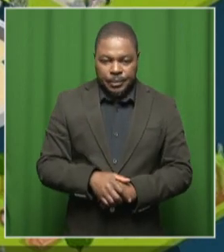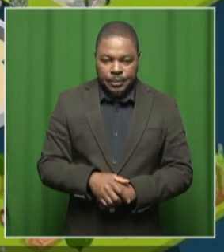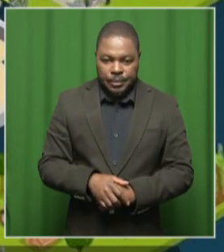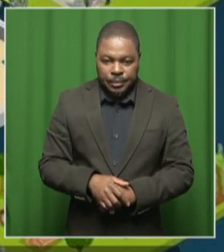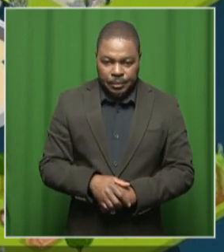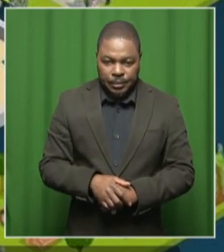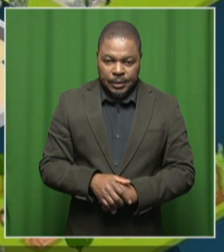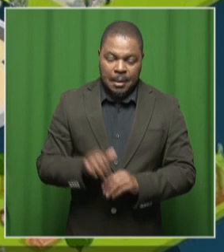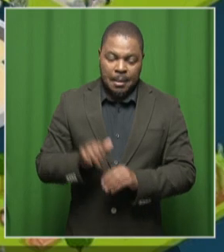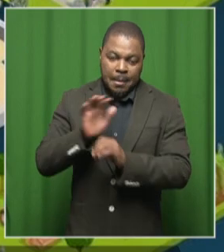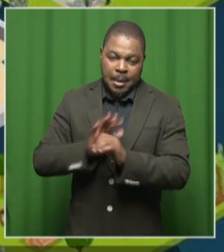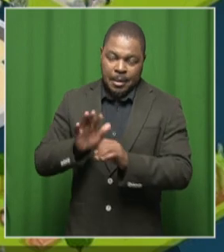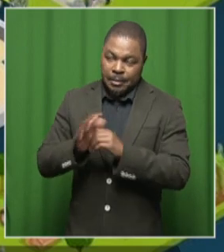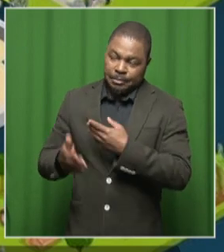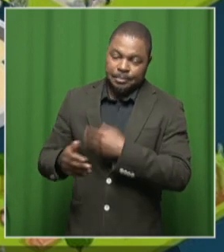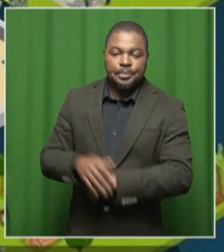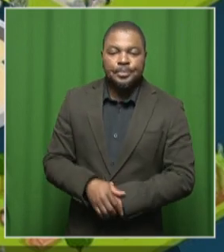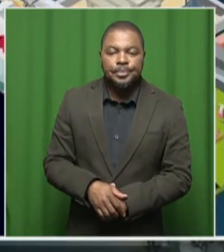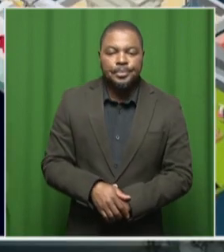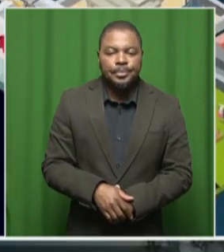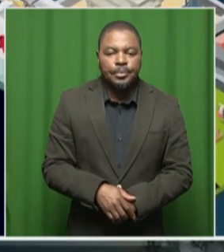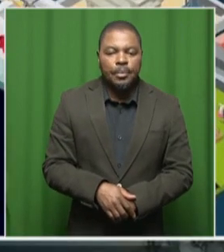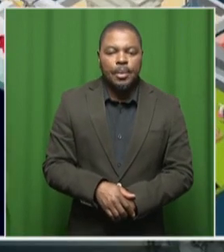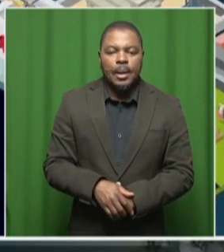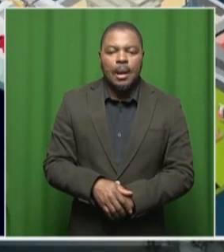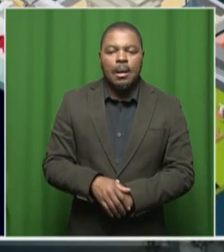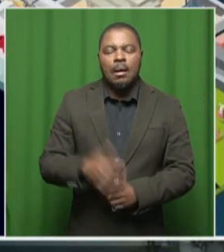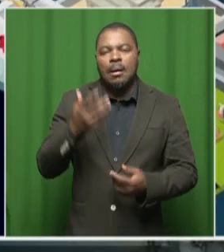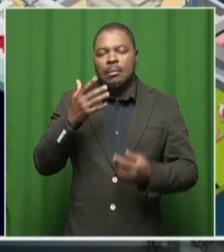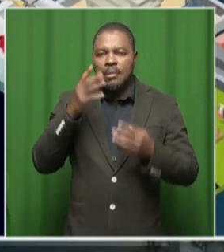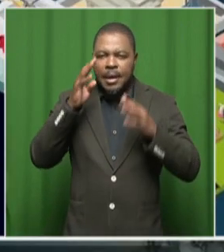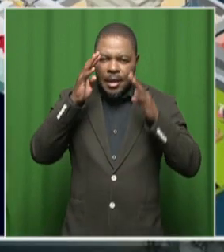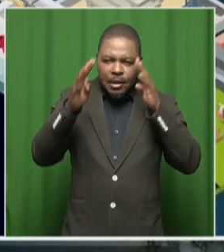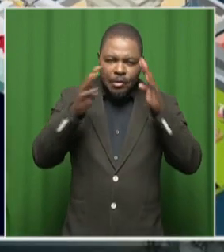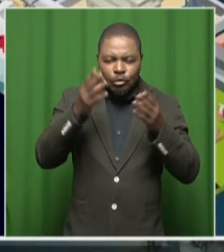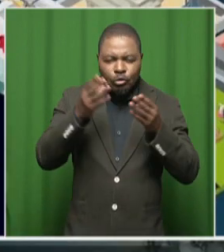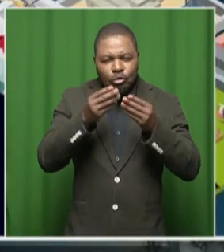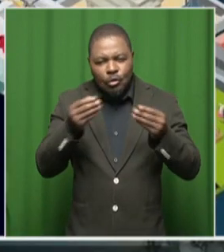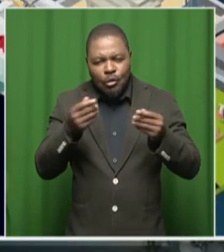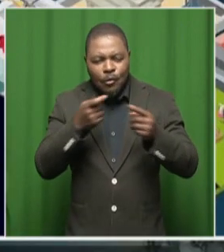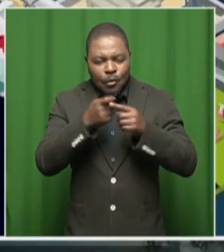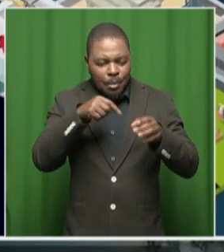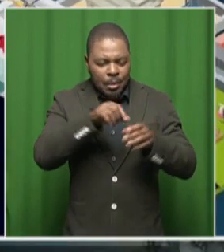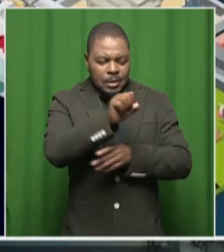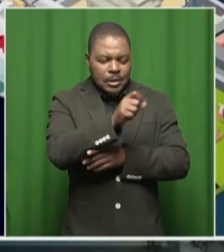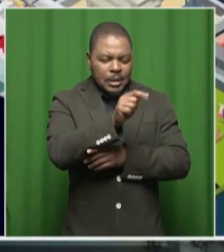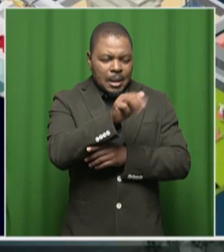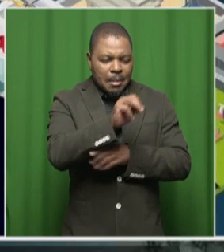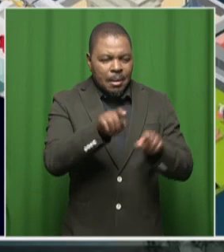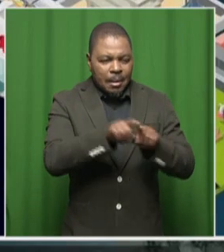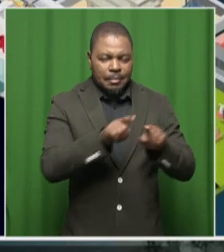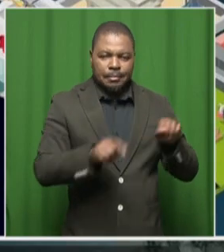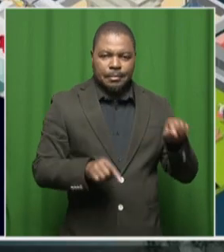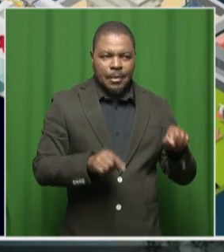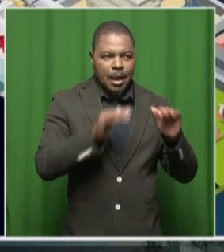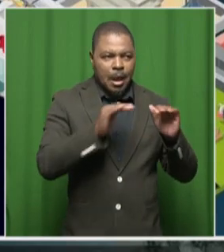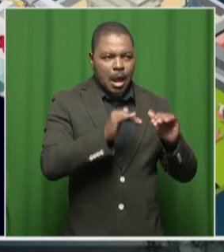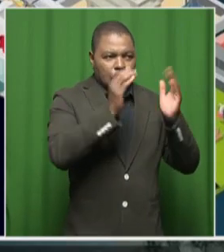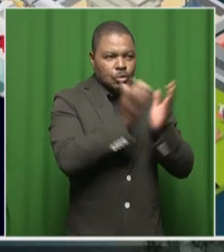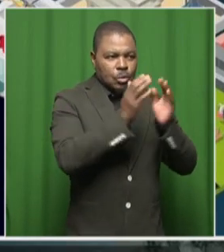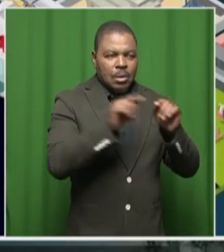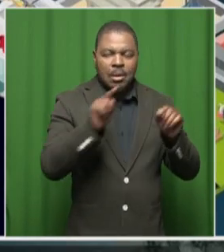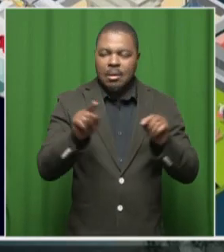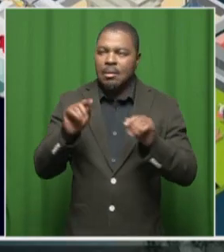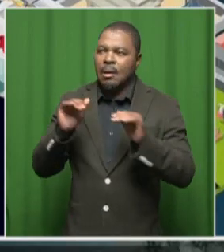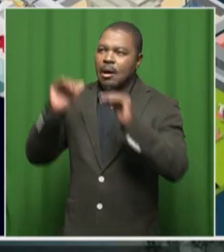the background. Yeah. Let's talk about some of the innovative solutions offered by STEM that bridges the gap between high school and